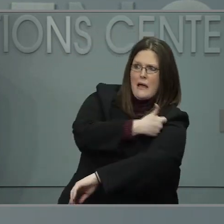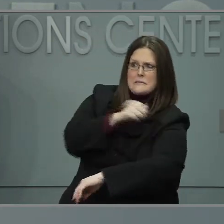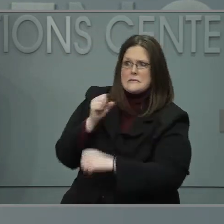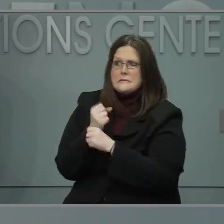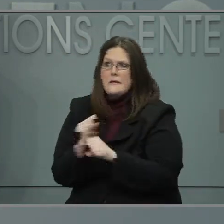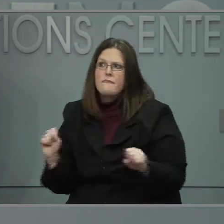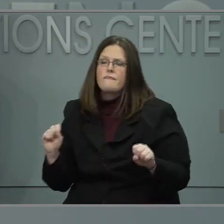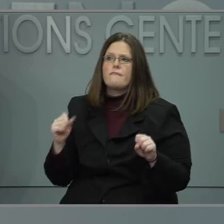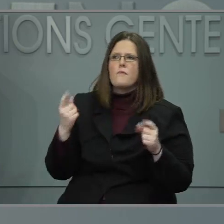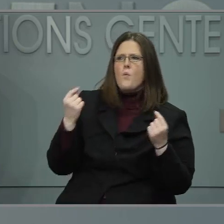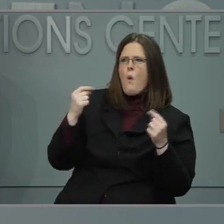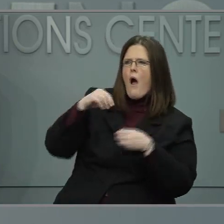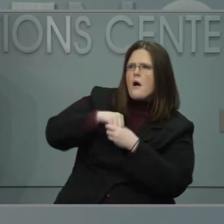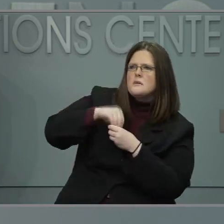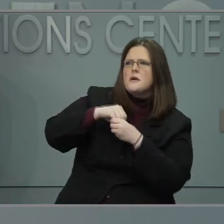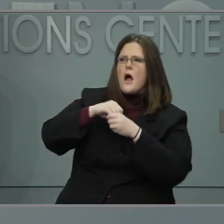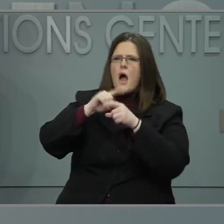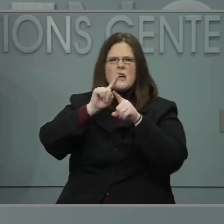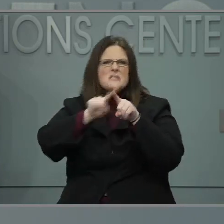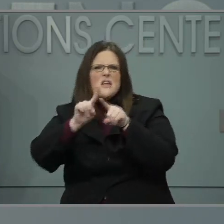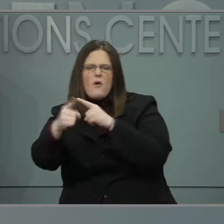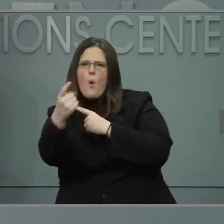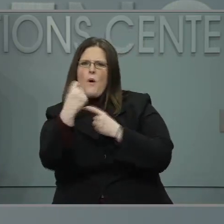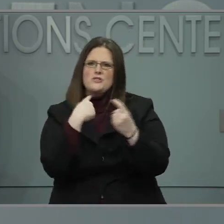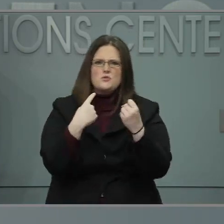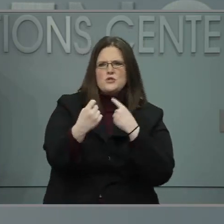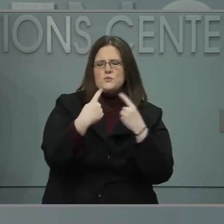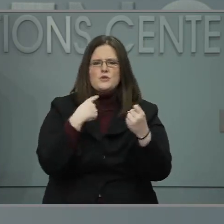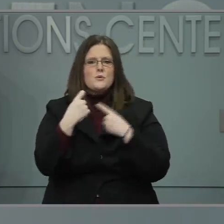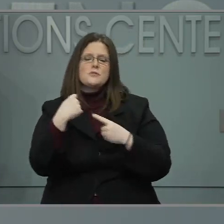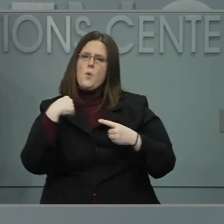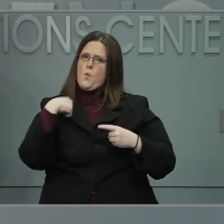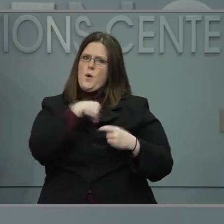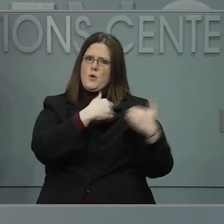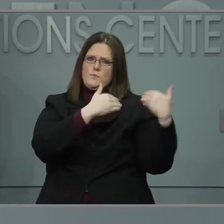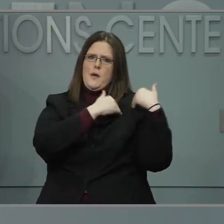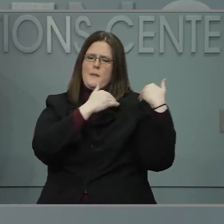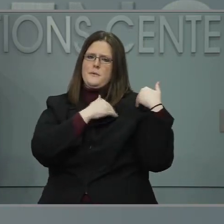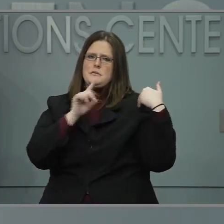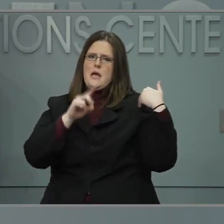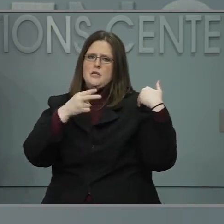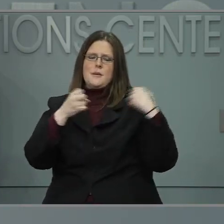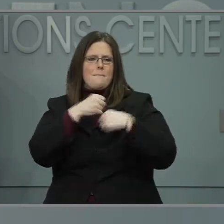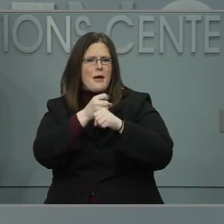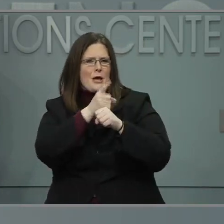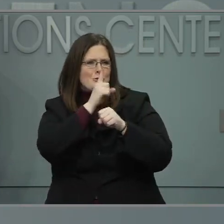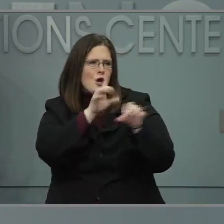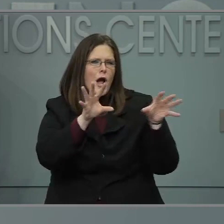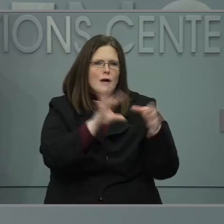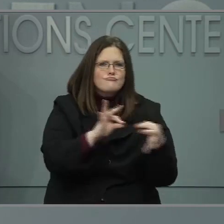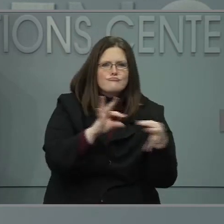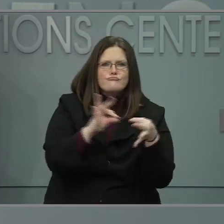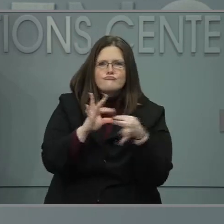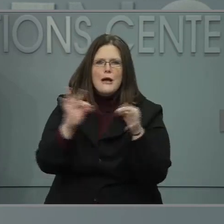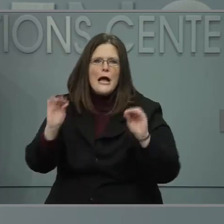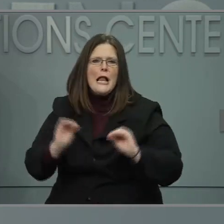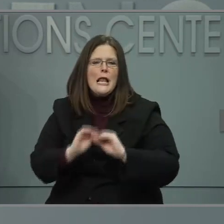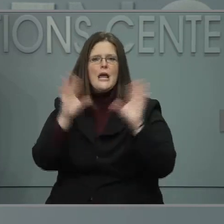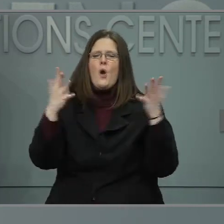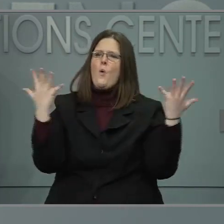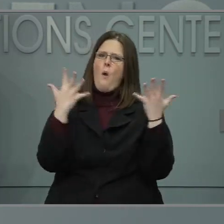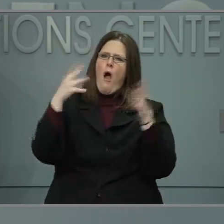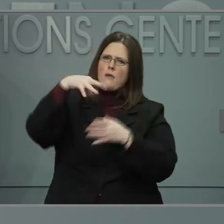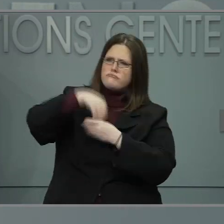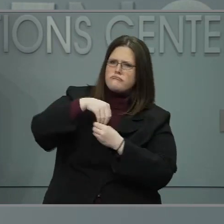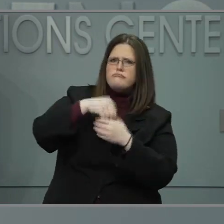to share accurate information as well as their personal experiences. And I'm so pleased that Commissioner Evans is here with us